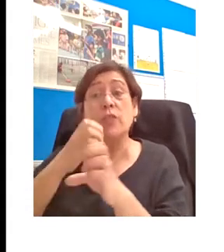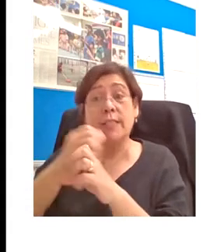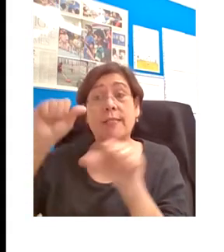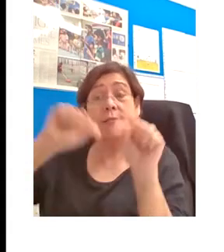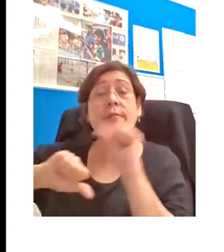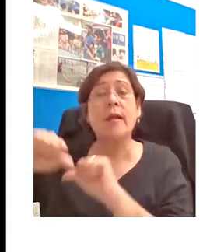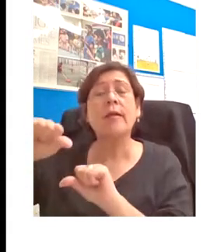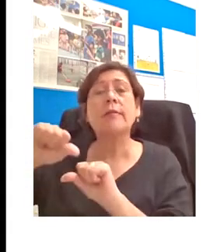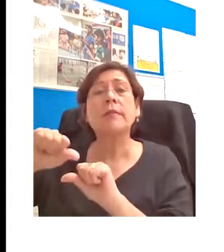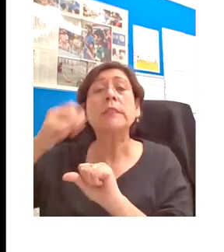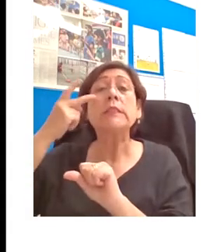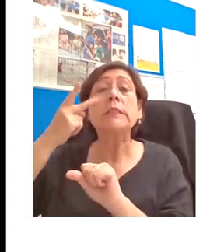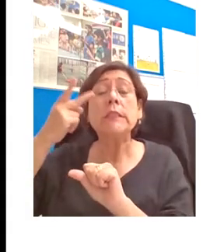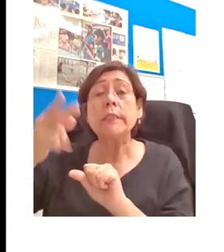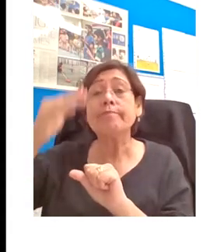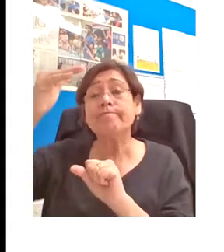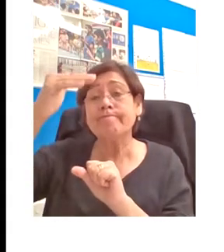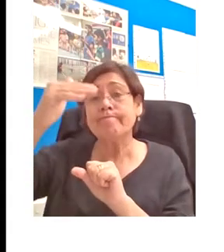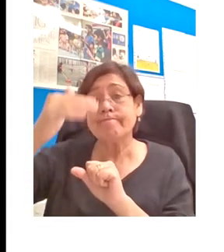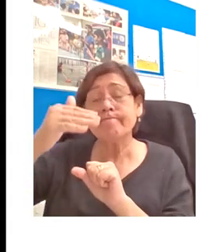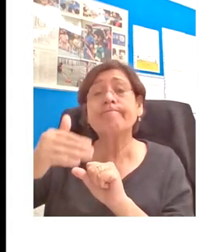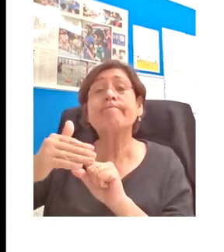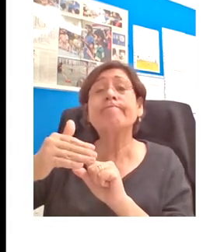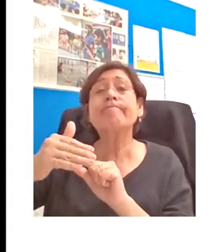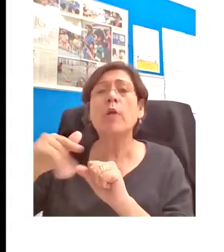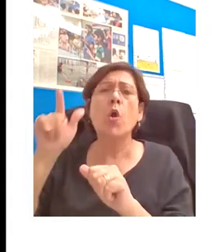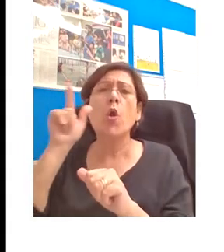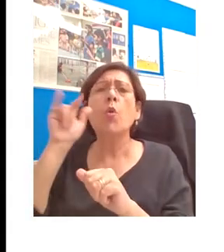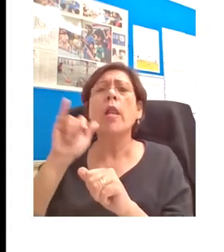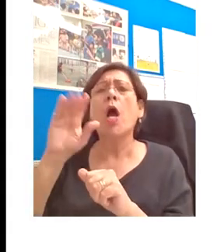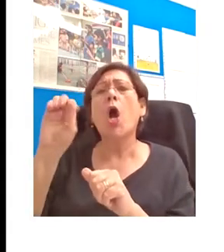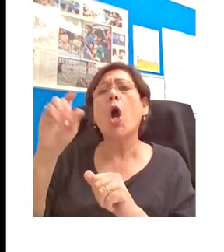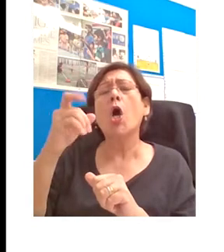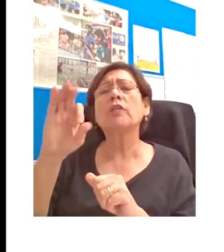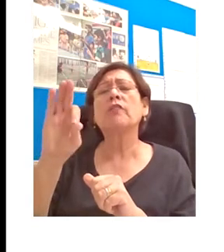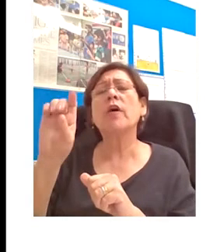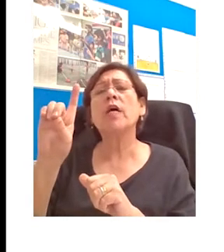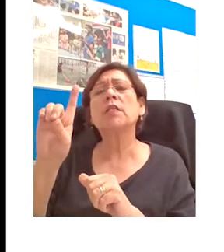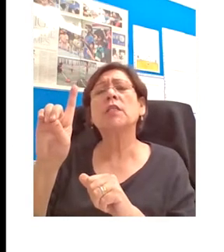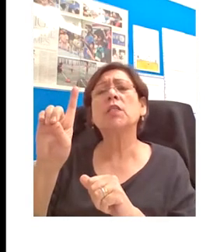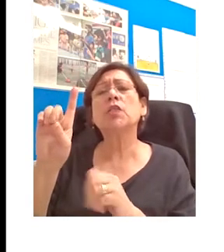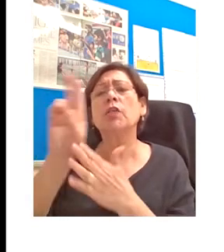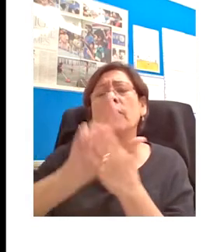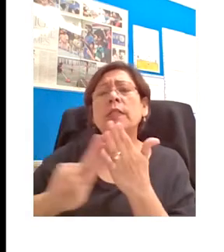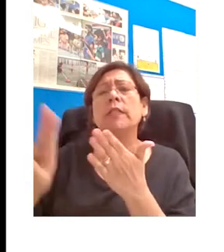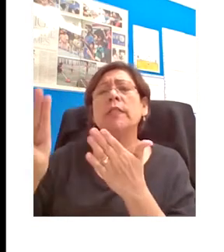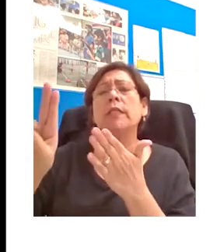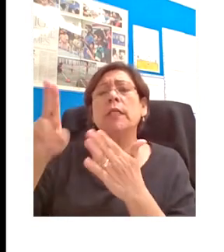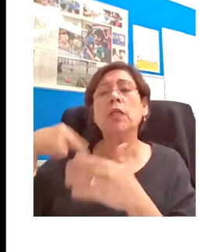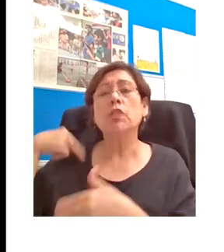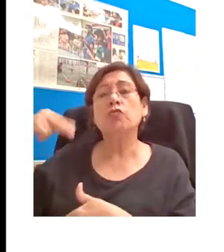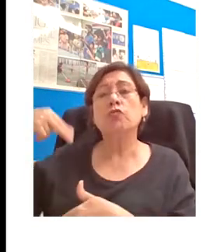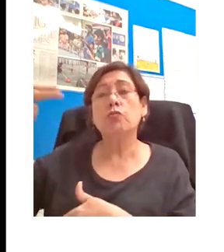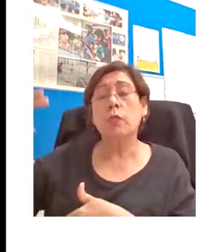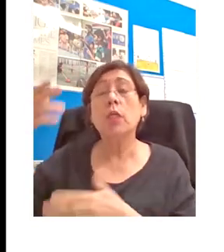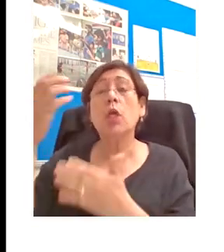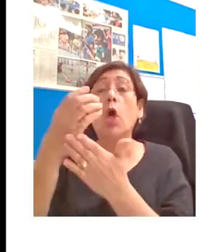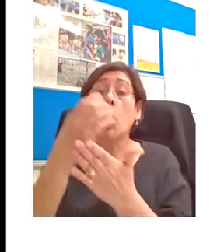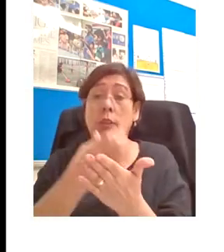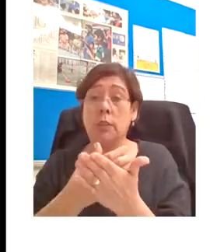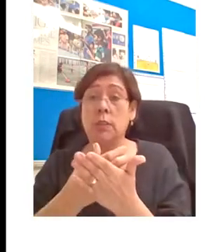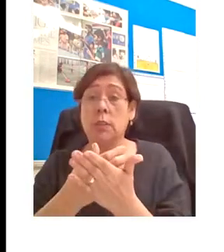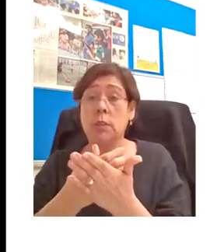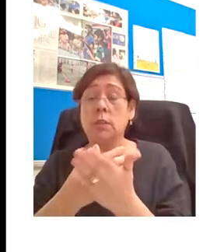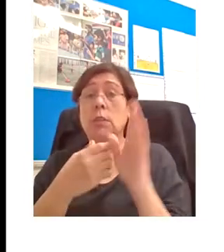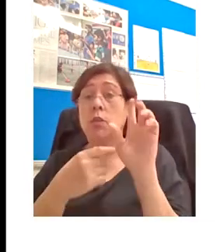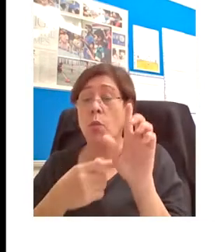organized in terms of an Oxford University history course. There are eight classes for each of the eight